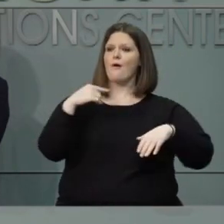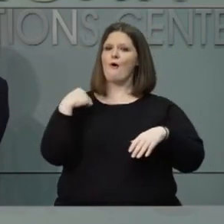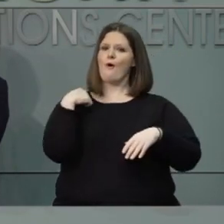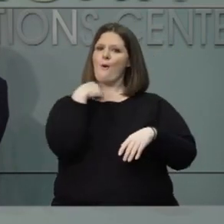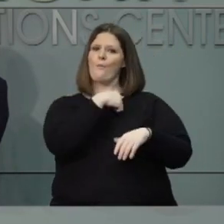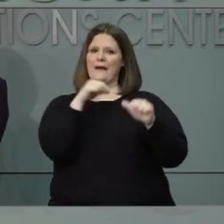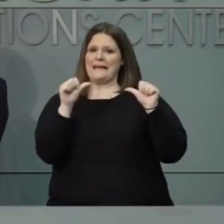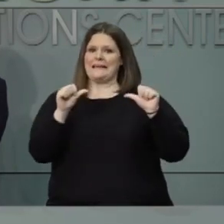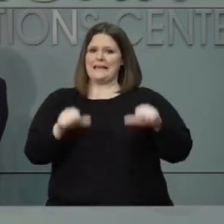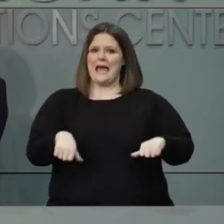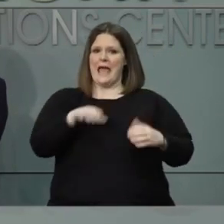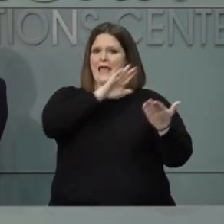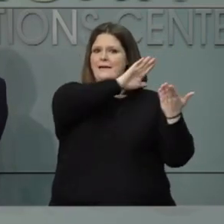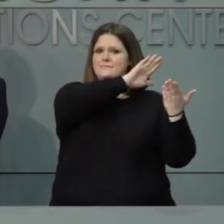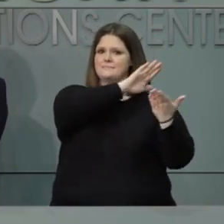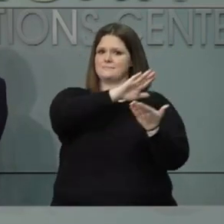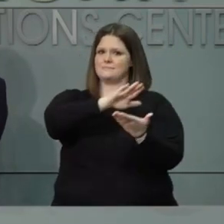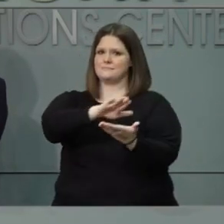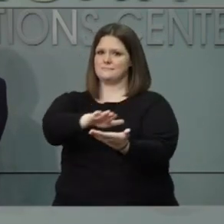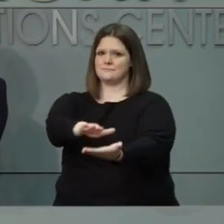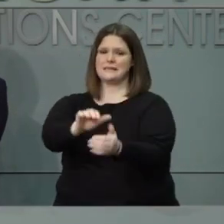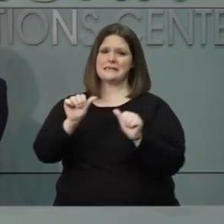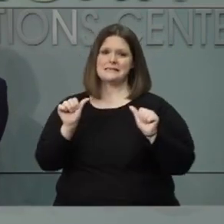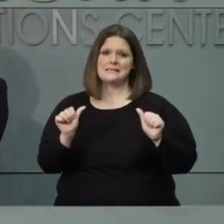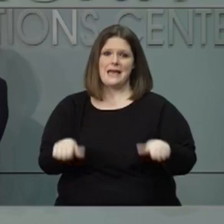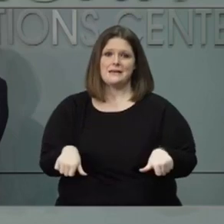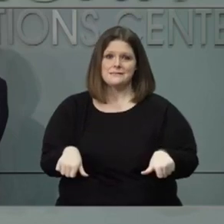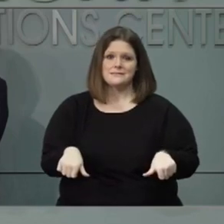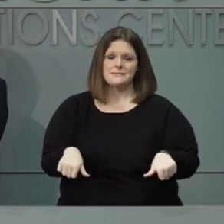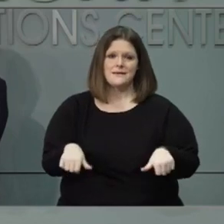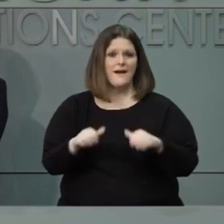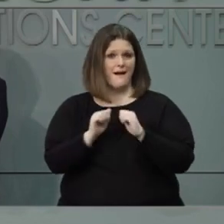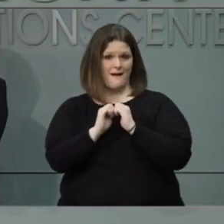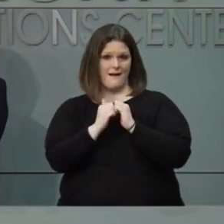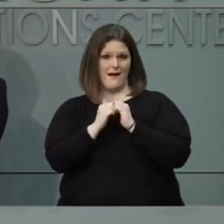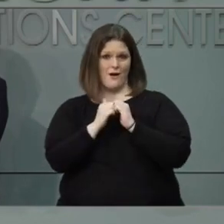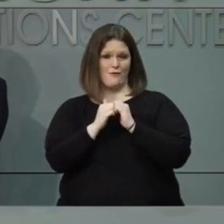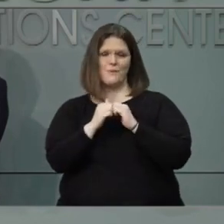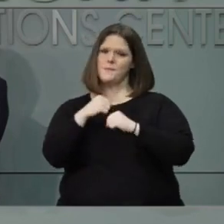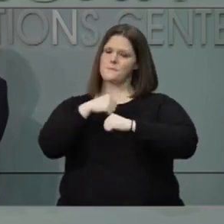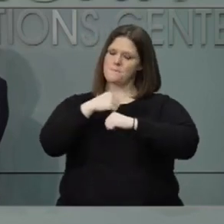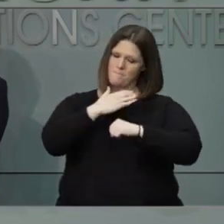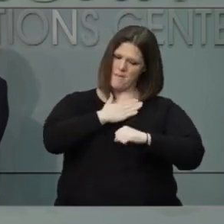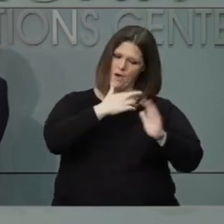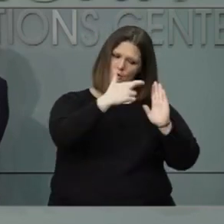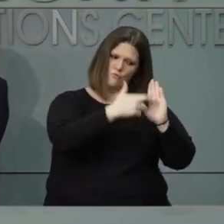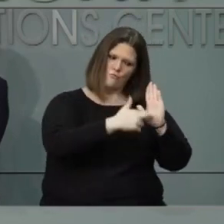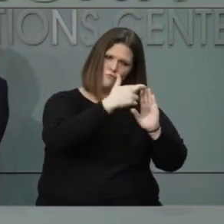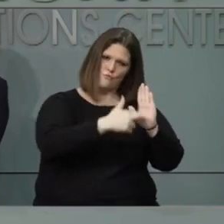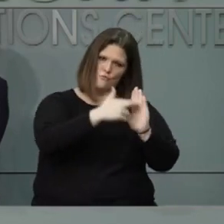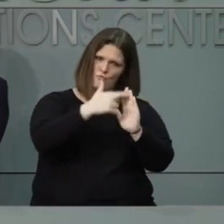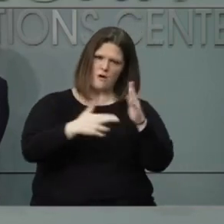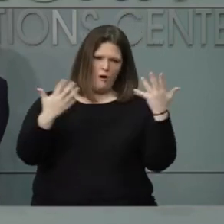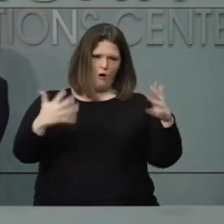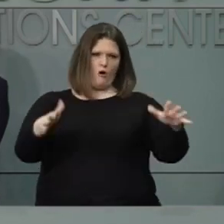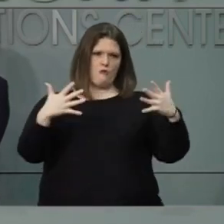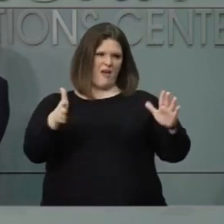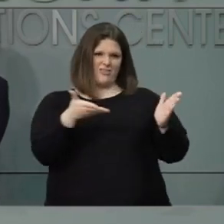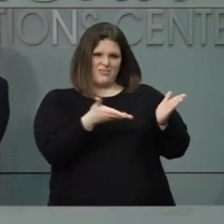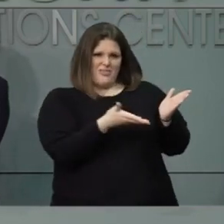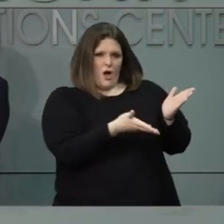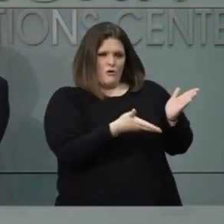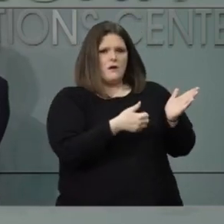tide, and that is enforcing the safeguards that we already have in place.